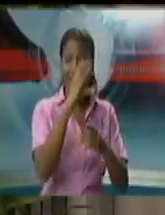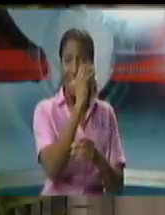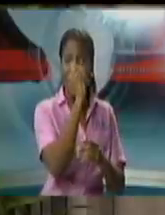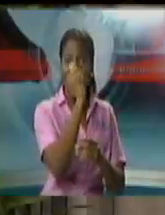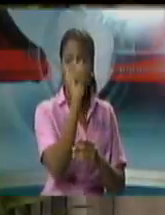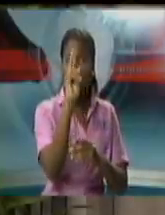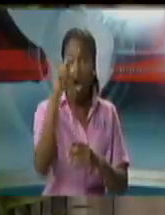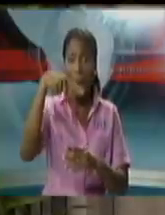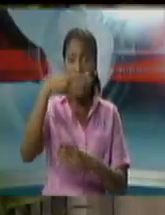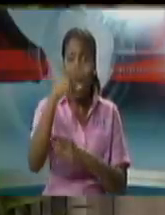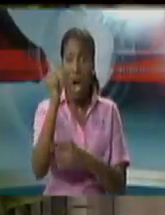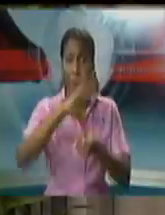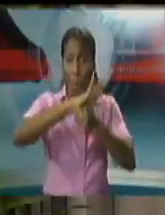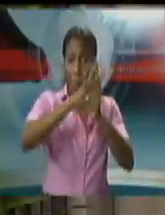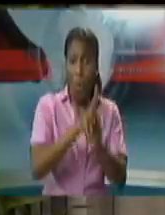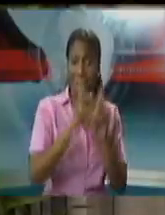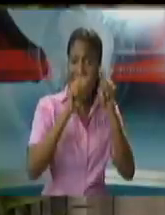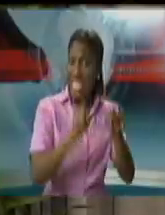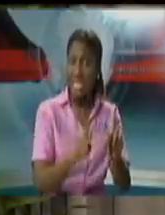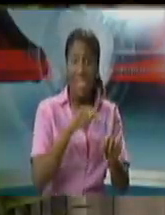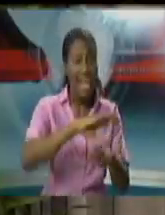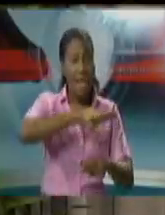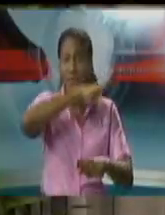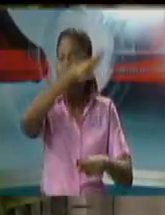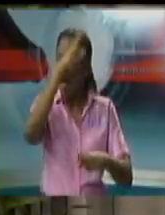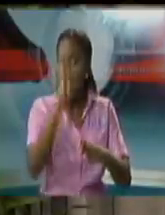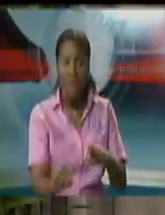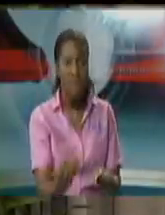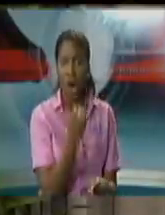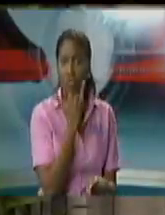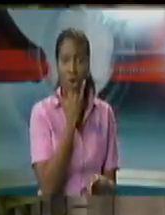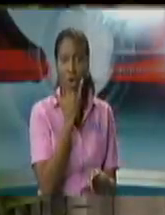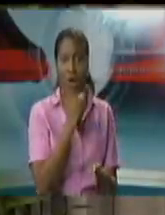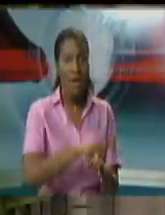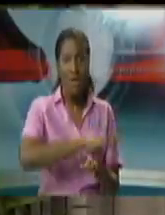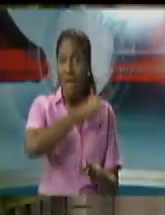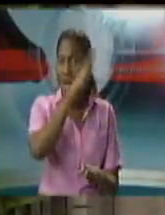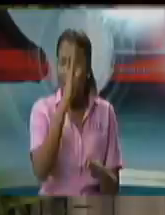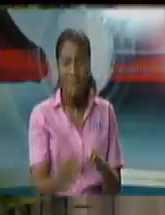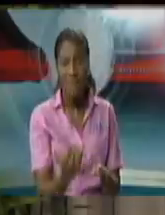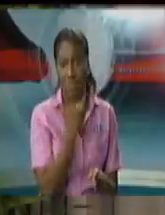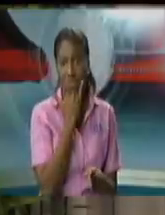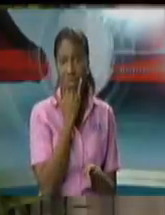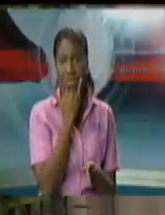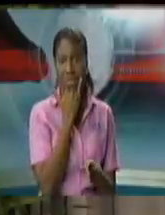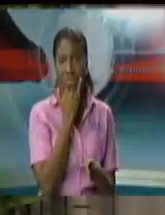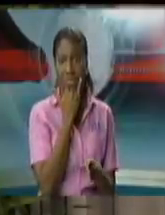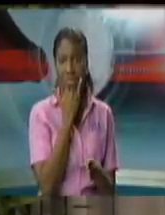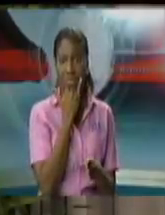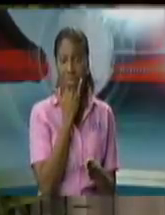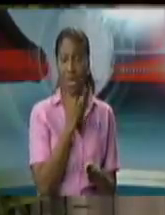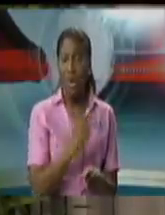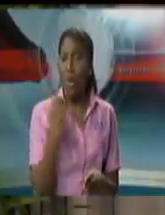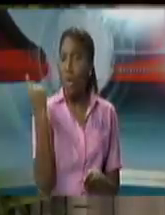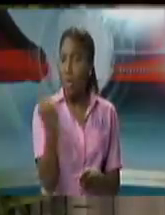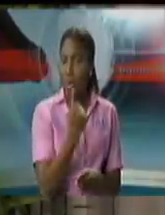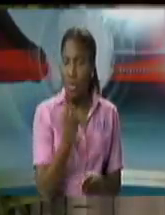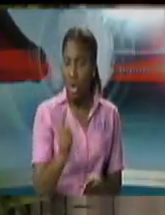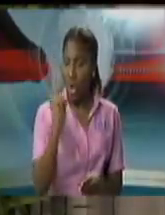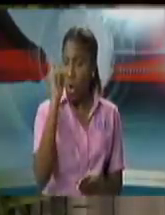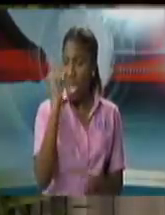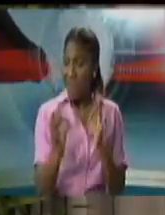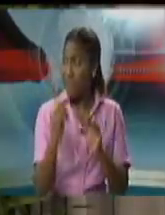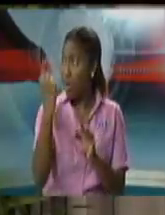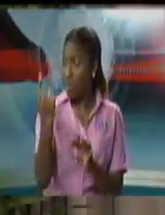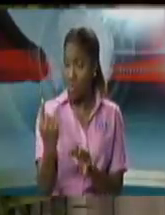In that particular case, there was a simple transcription or human error point, which is normal,